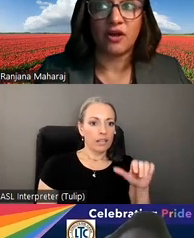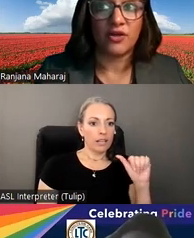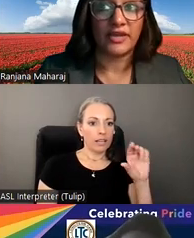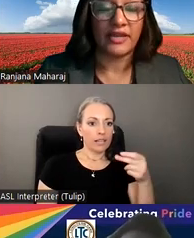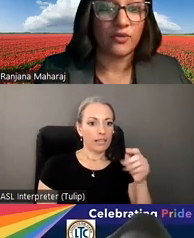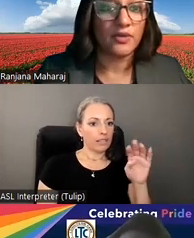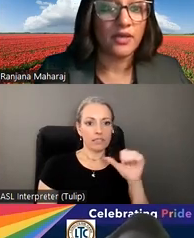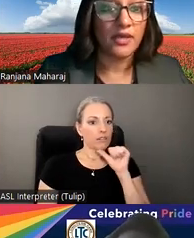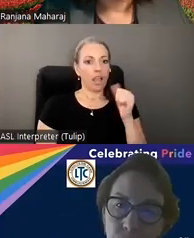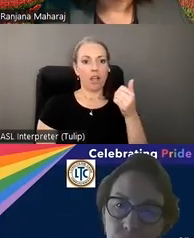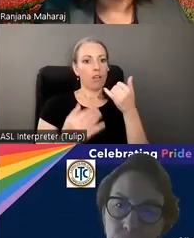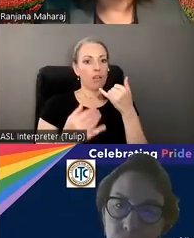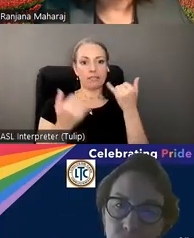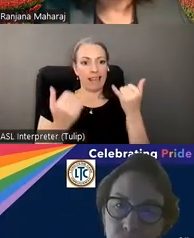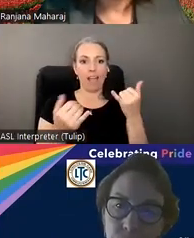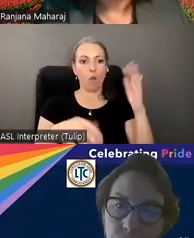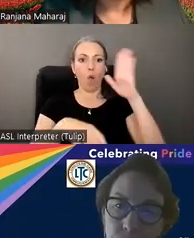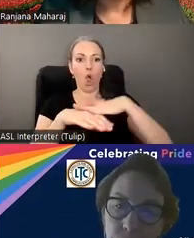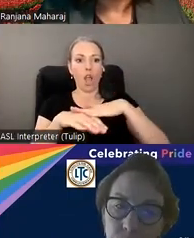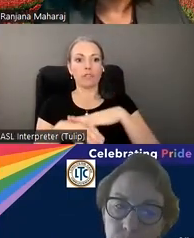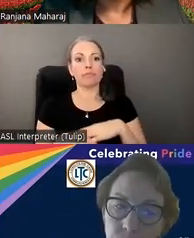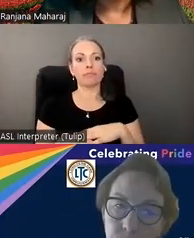or Jim are on right now. But, um,